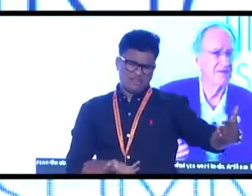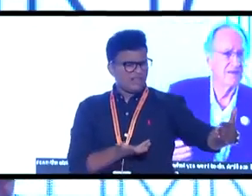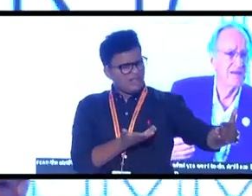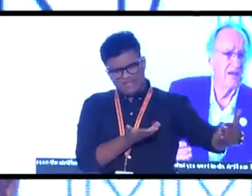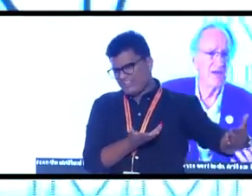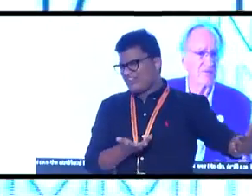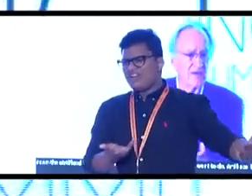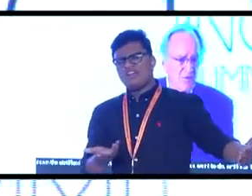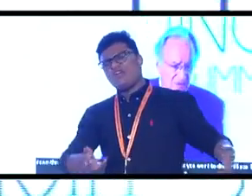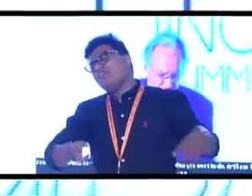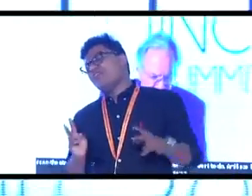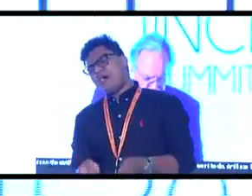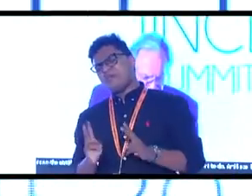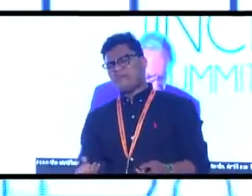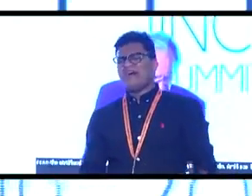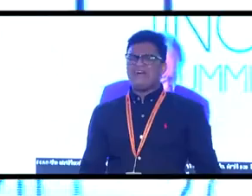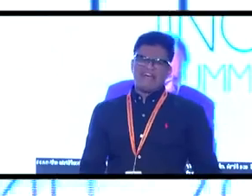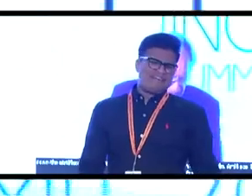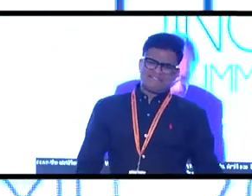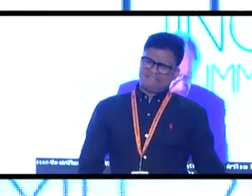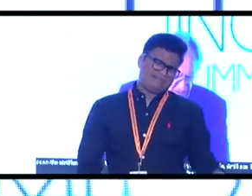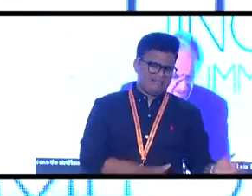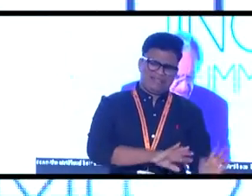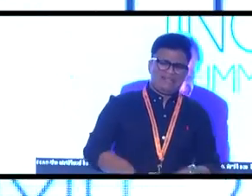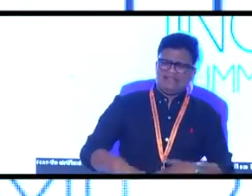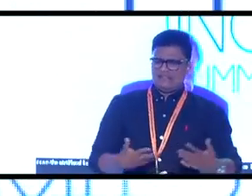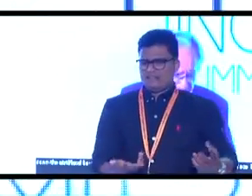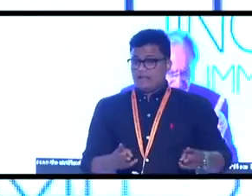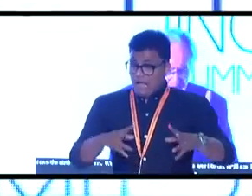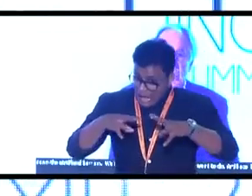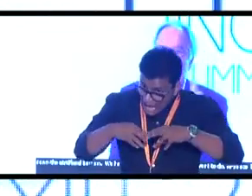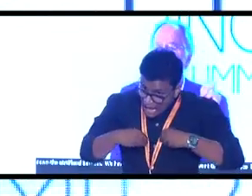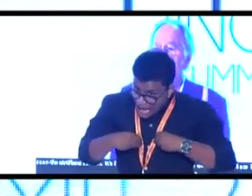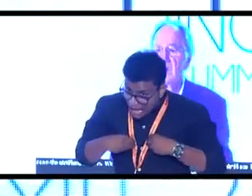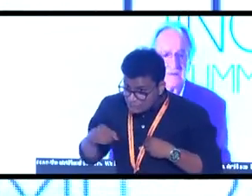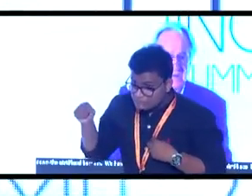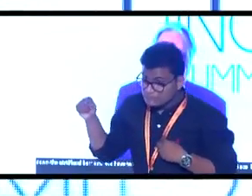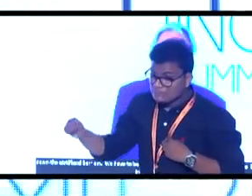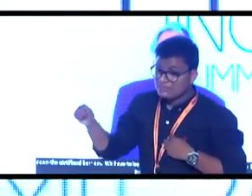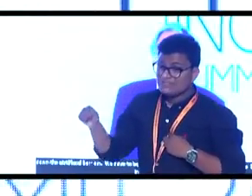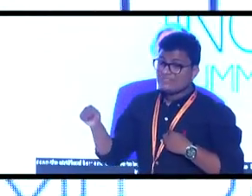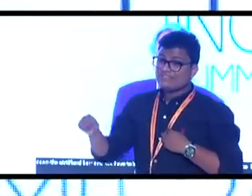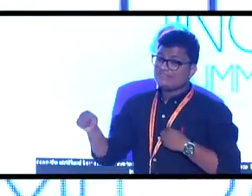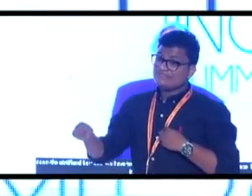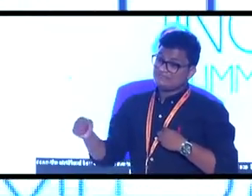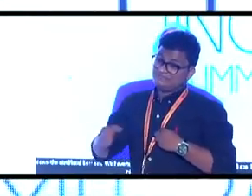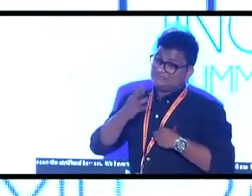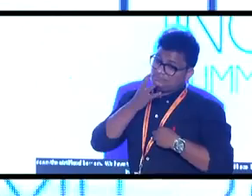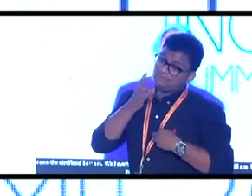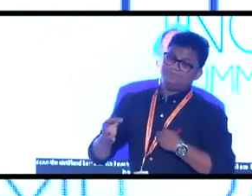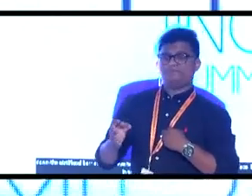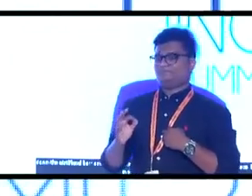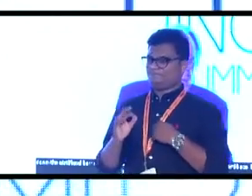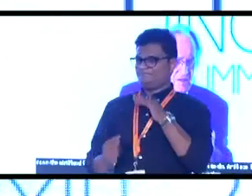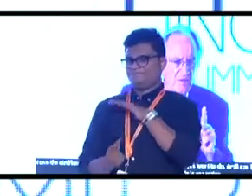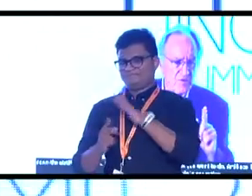and we have to live with it, that's morally wrong. That's morally wrong.